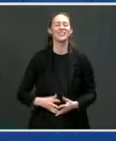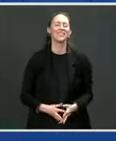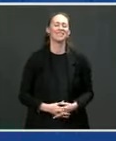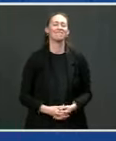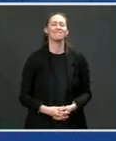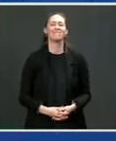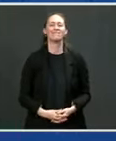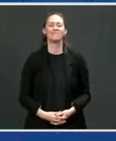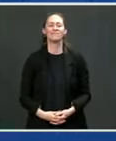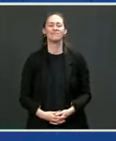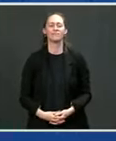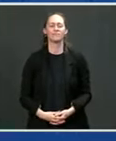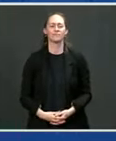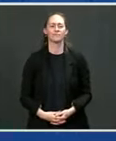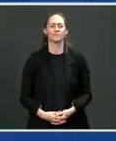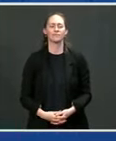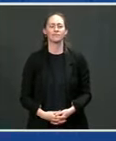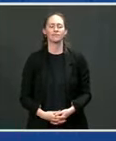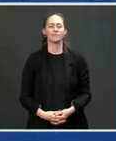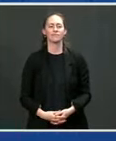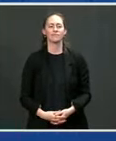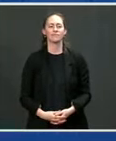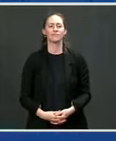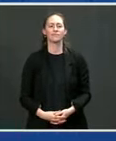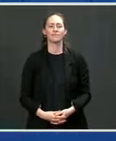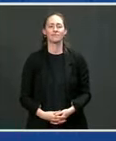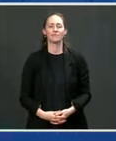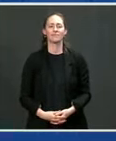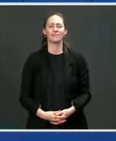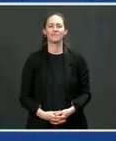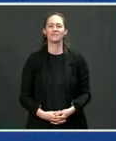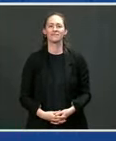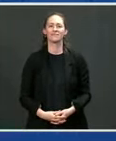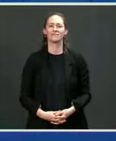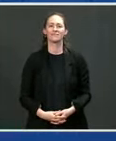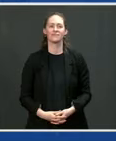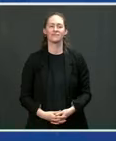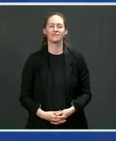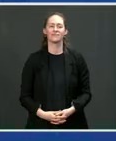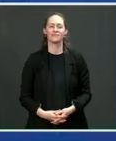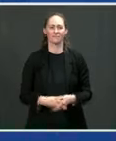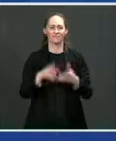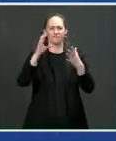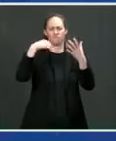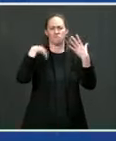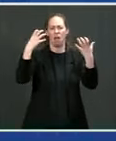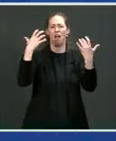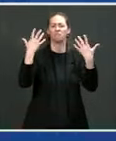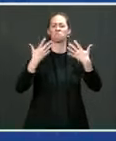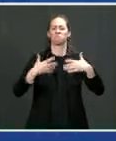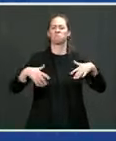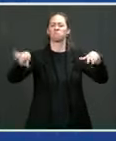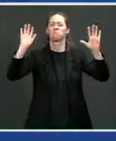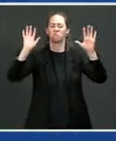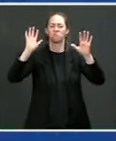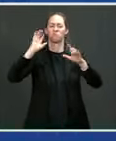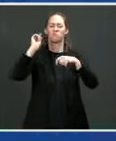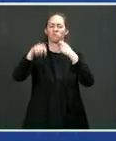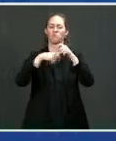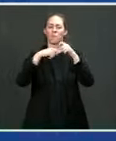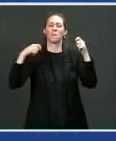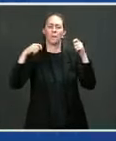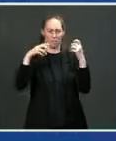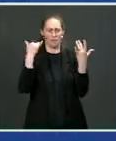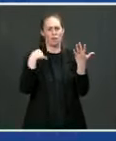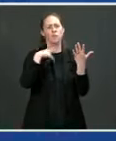Great. Okay. Go ahead, Jack. President. Yeah, Mr. President, I'd just like to wrap up and, and really just thank you for spending the time with